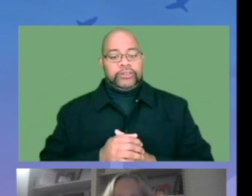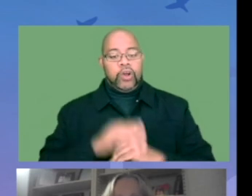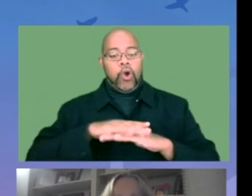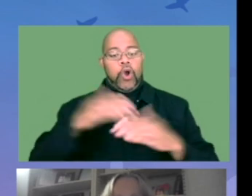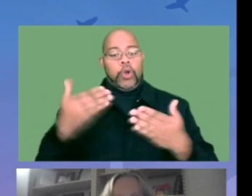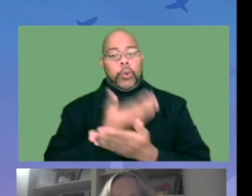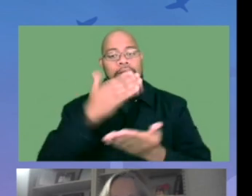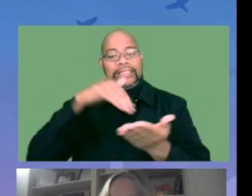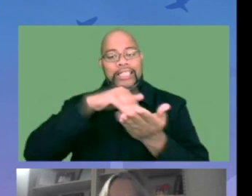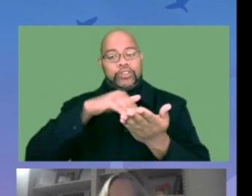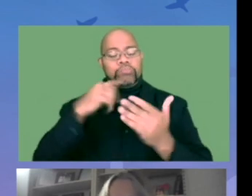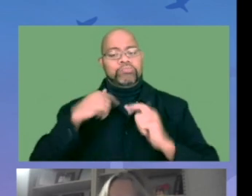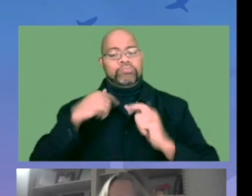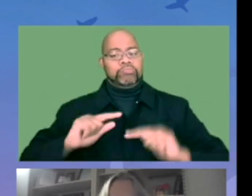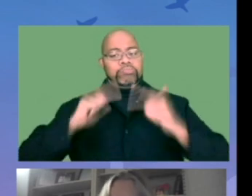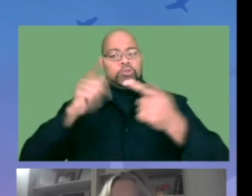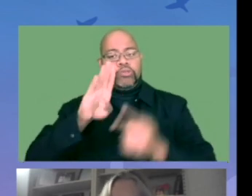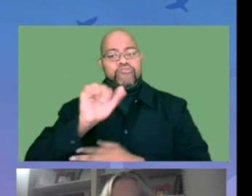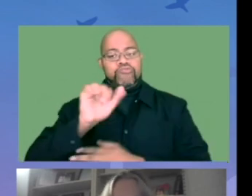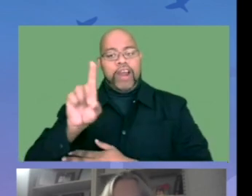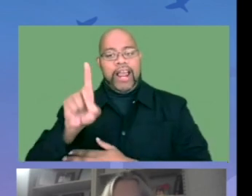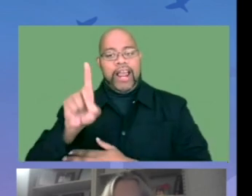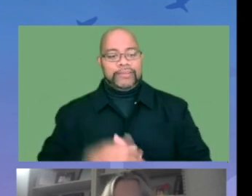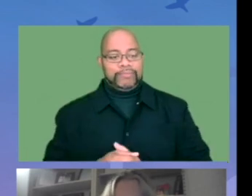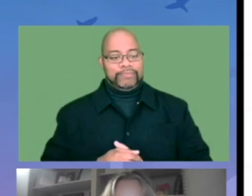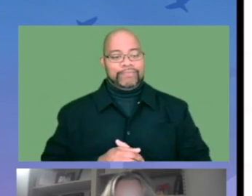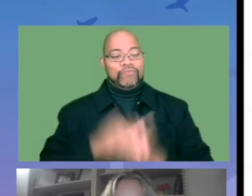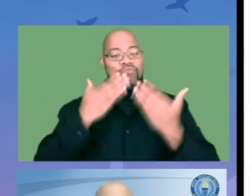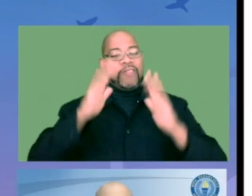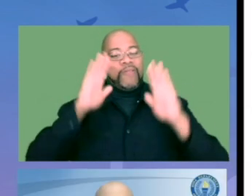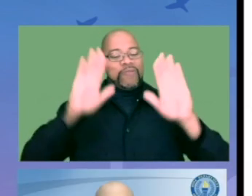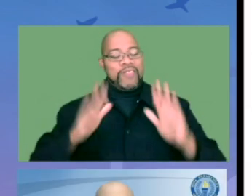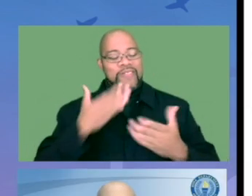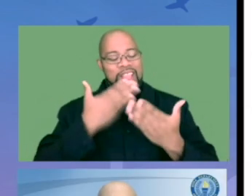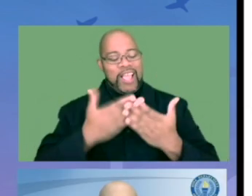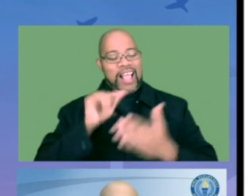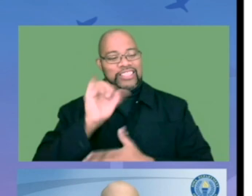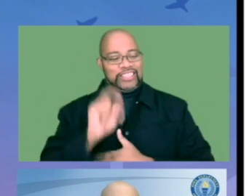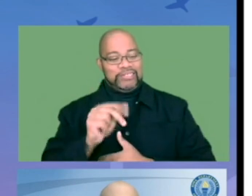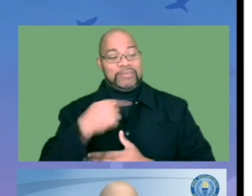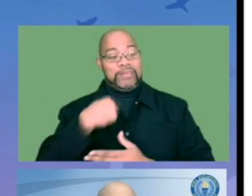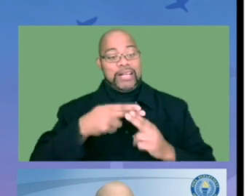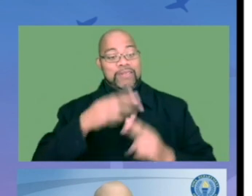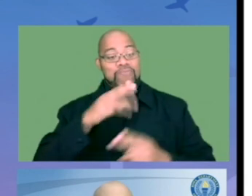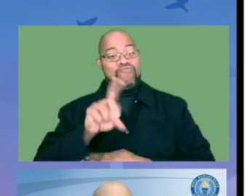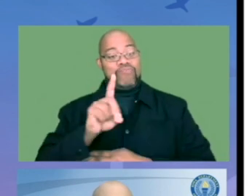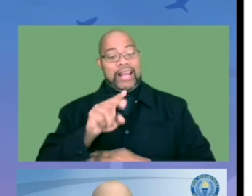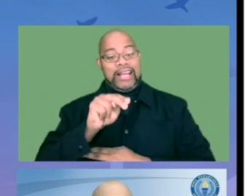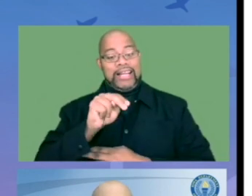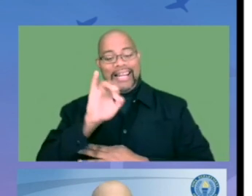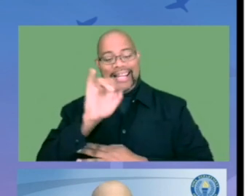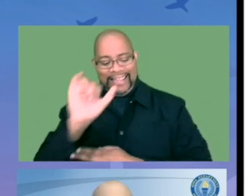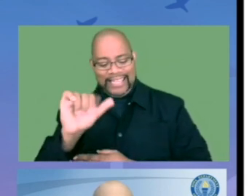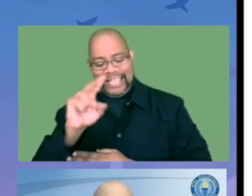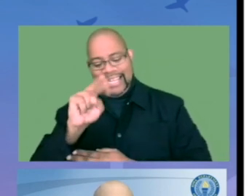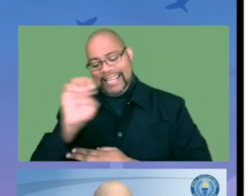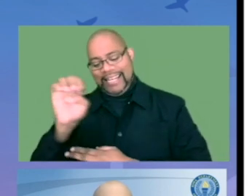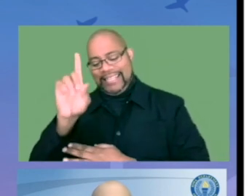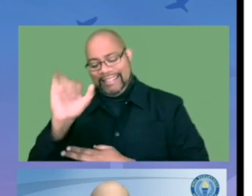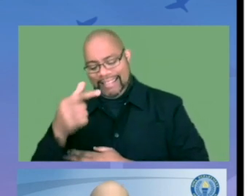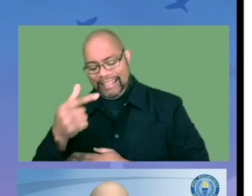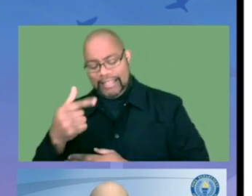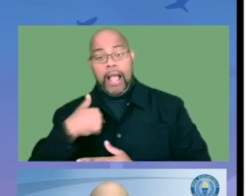on this new center. So I'm going to turn it over to Brad. Great. Thanks, Allison. As Allison said, my name is Brad Niebling.